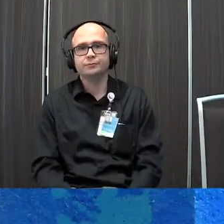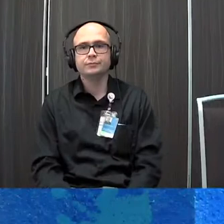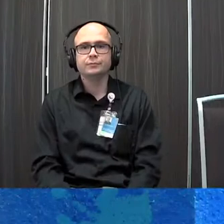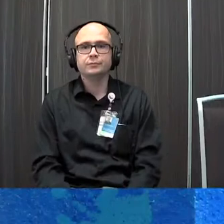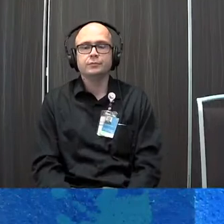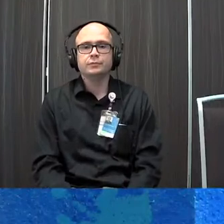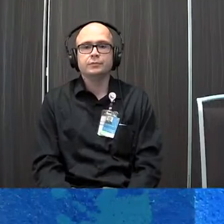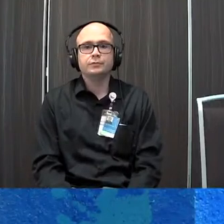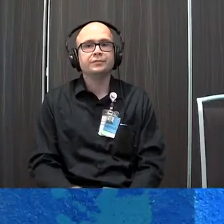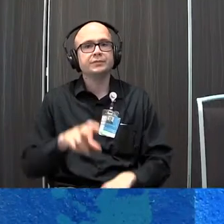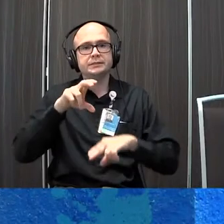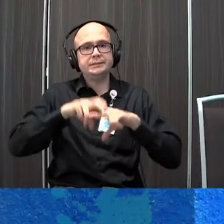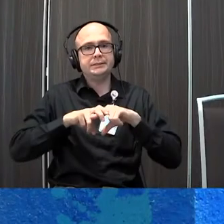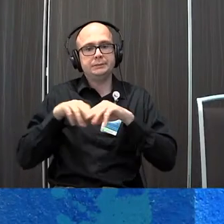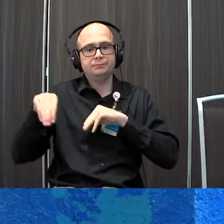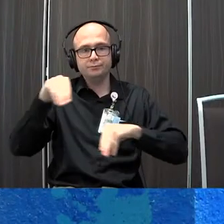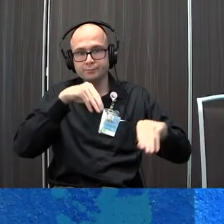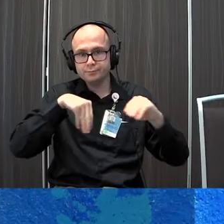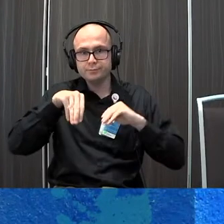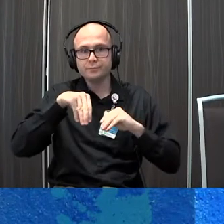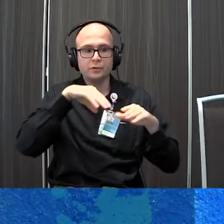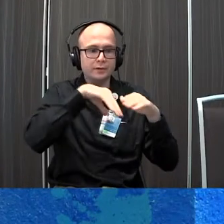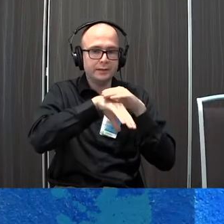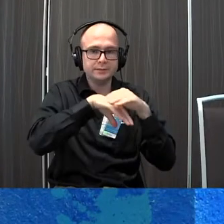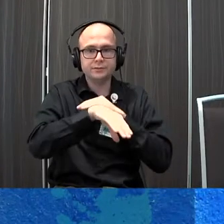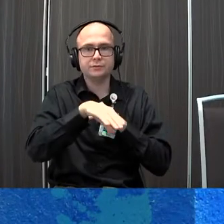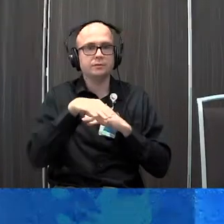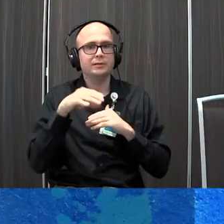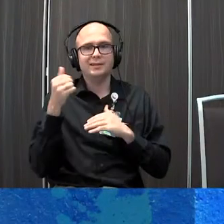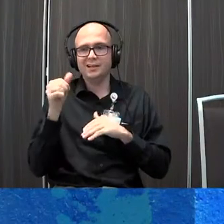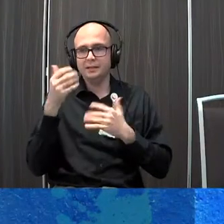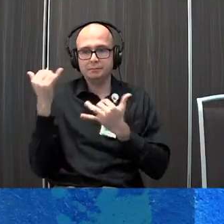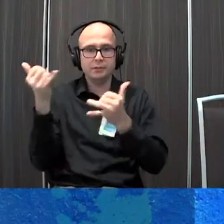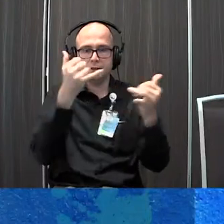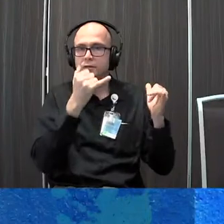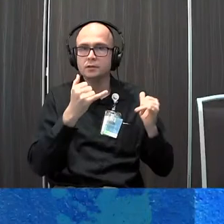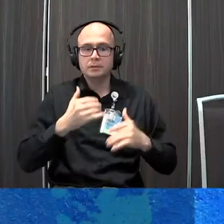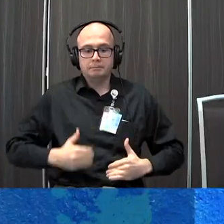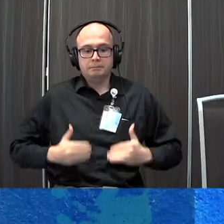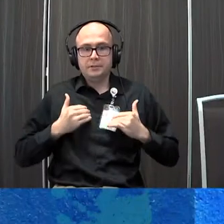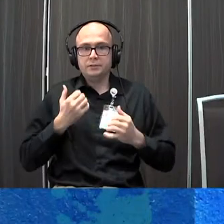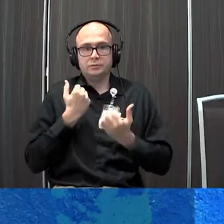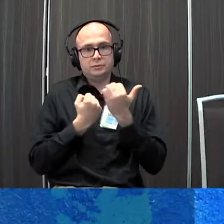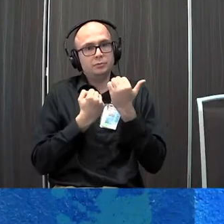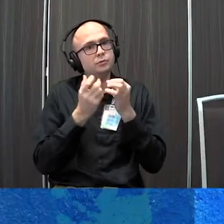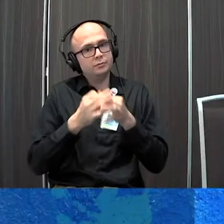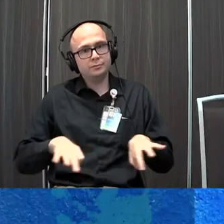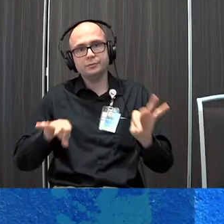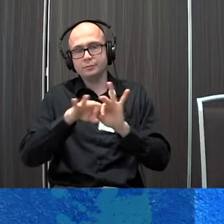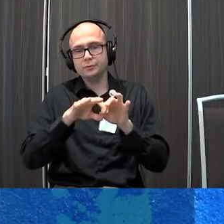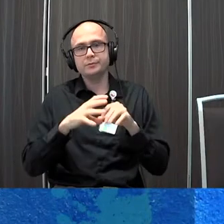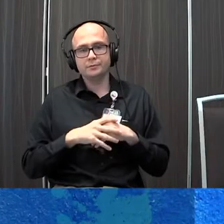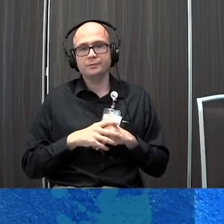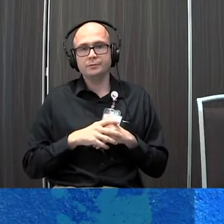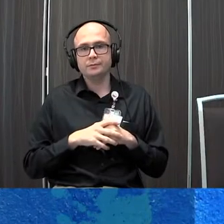when we're looking at sitting and positioning for access or really any functional play postural support is very key to being consistent and